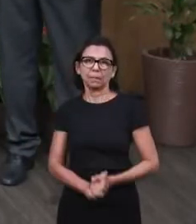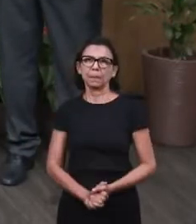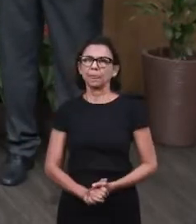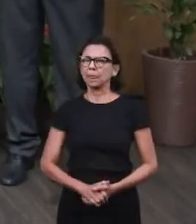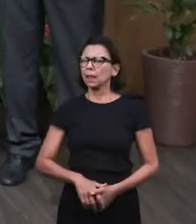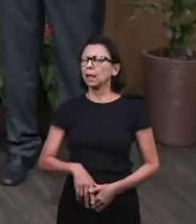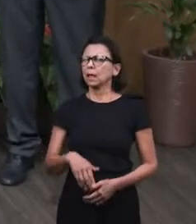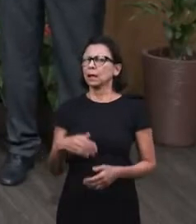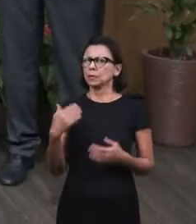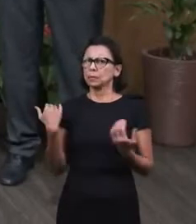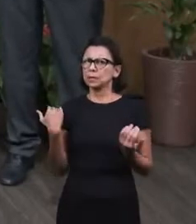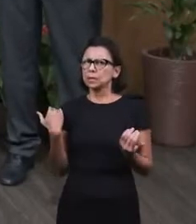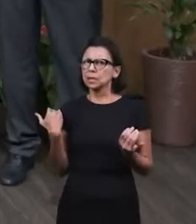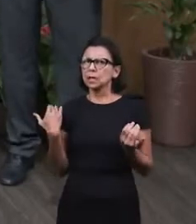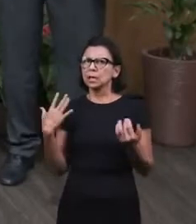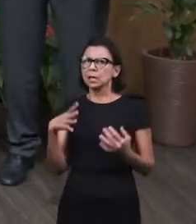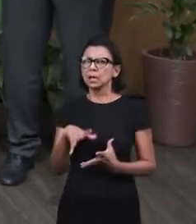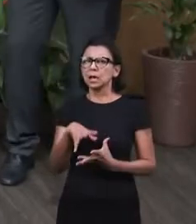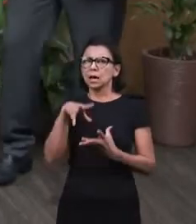he who chooses